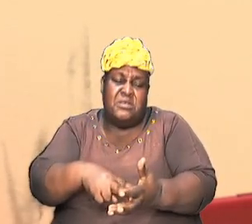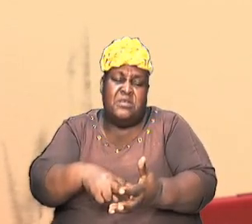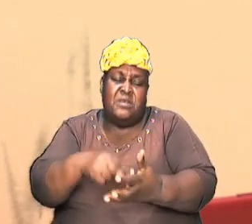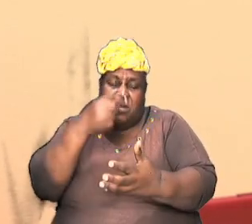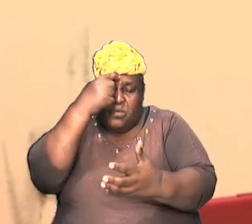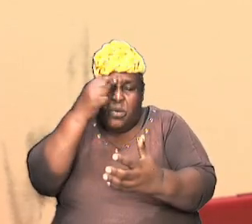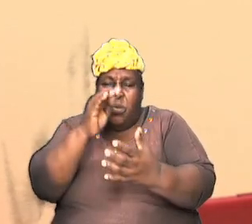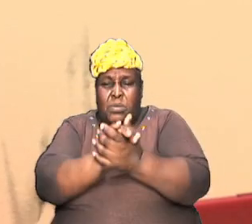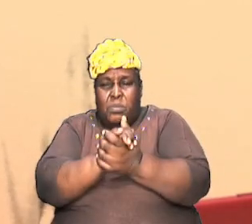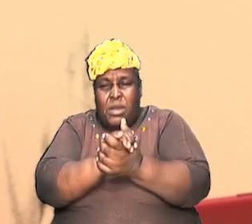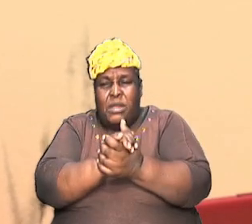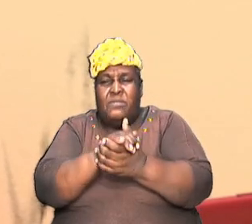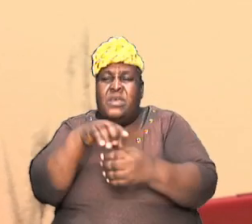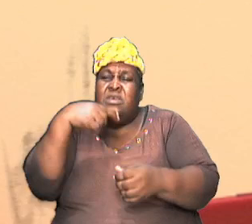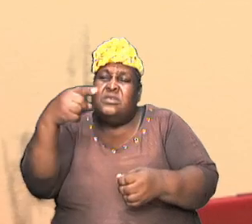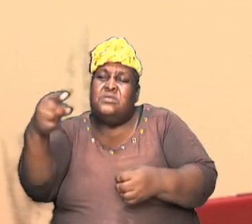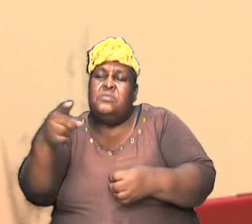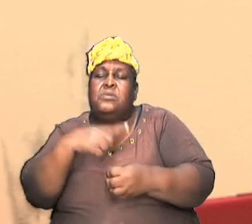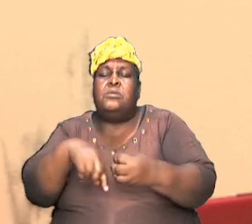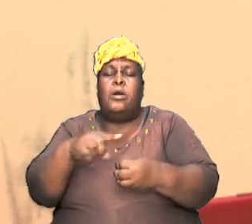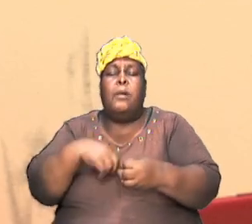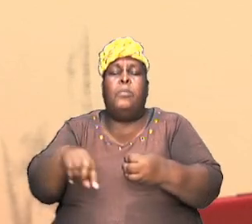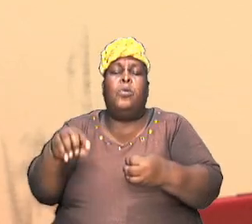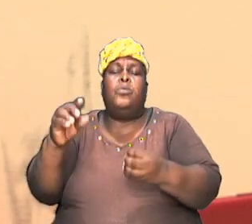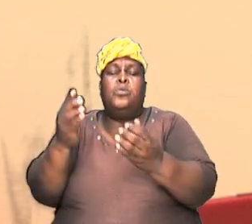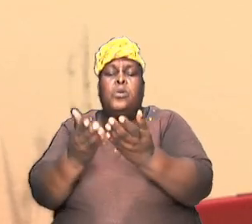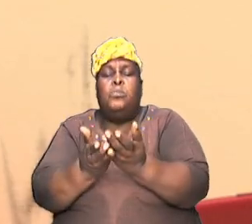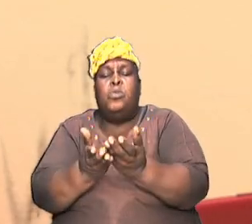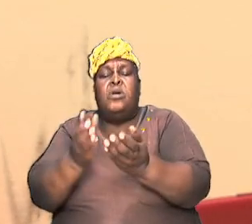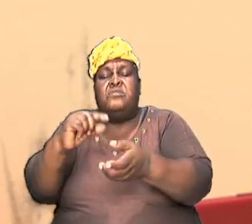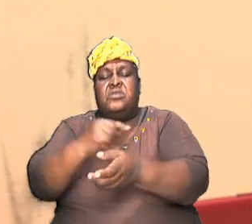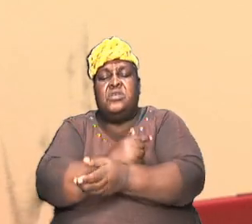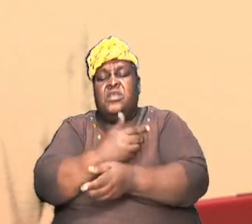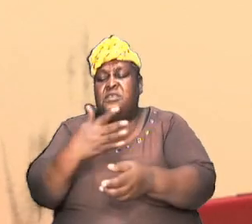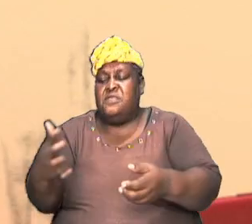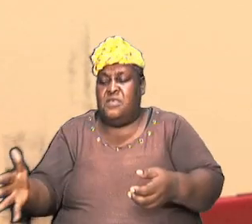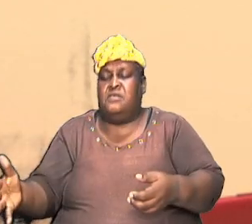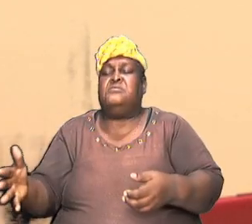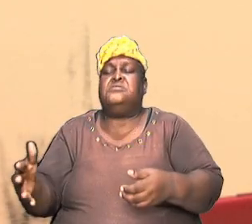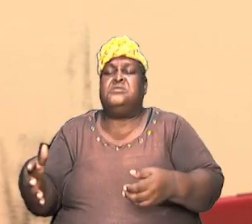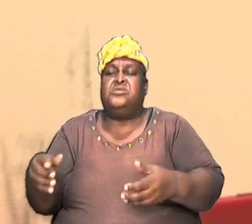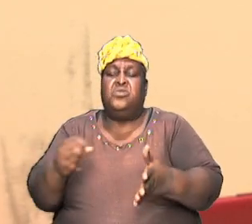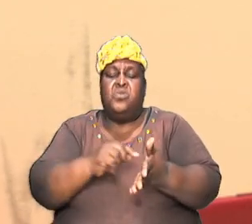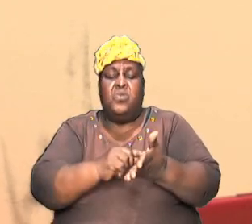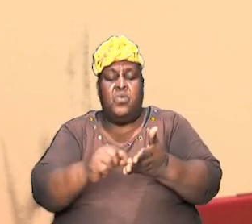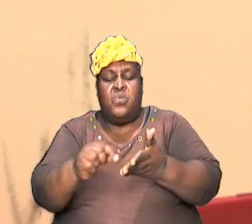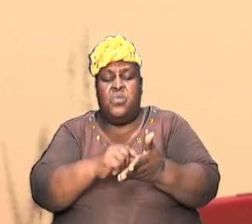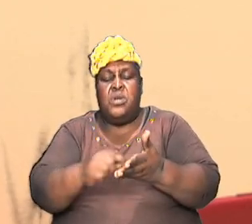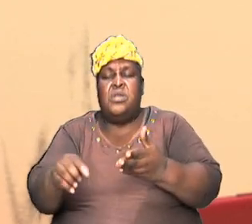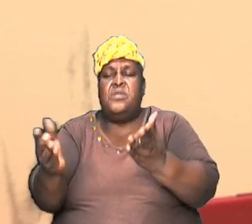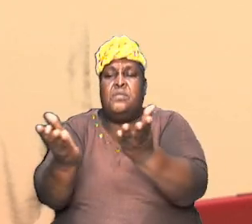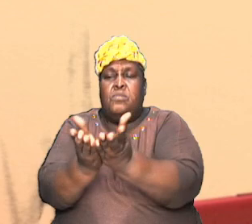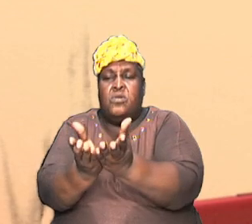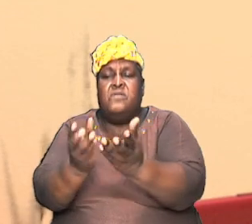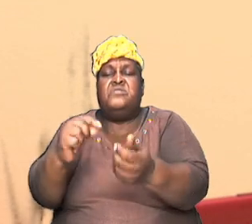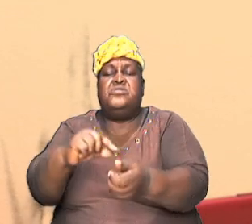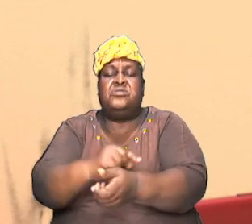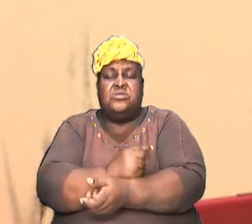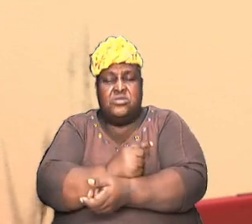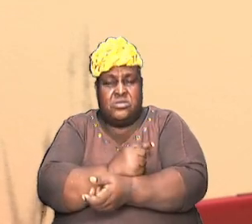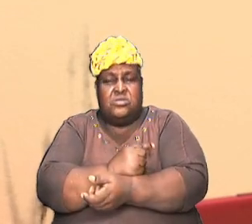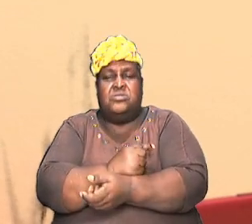about the book. We must speak about the things that are written in the book with all the